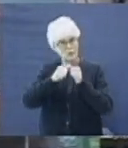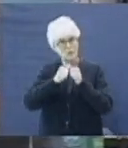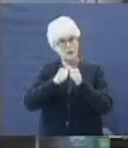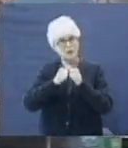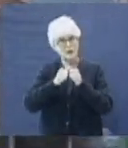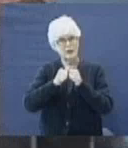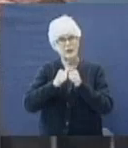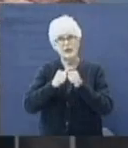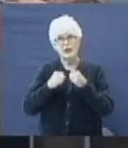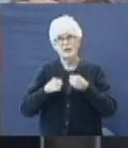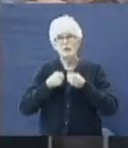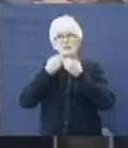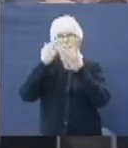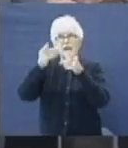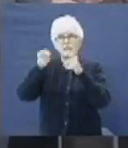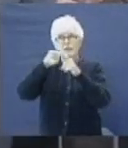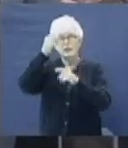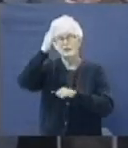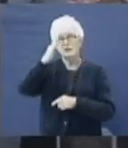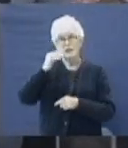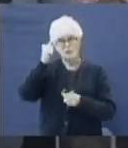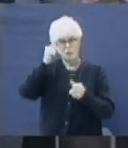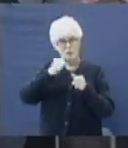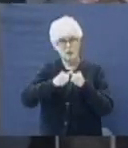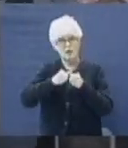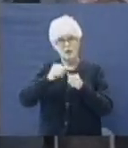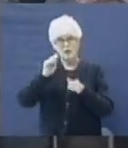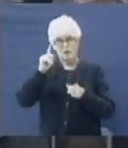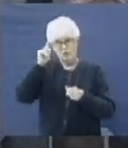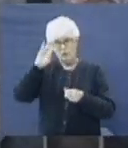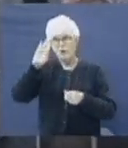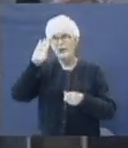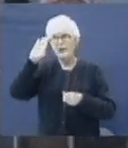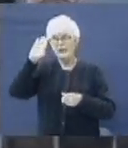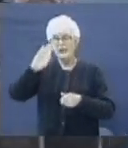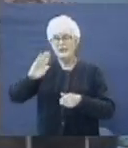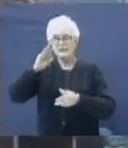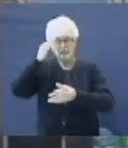Job had been sacrificing for his sons.